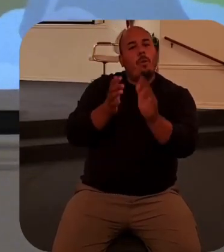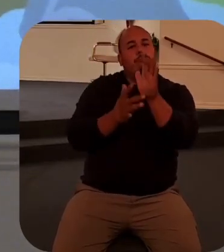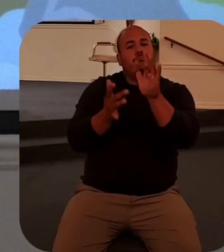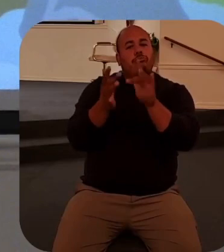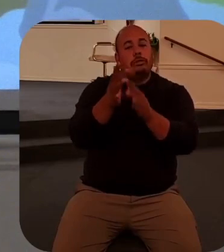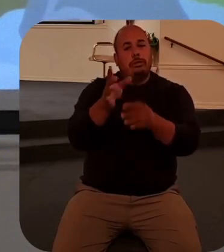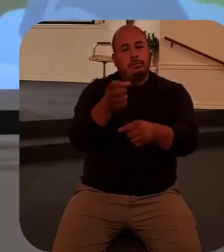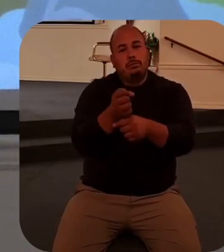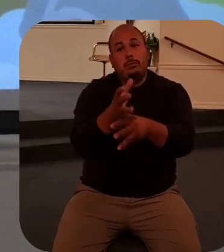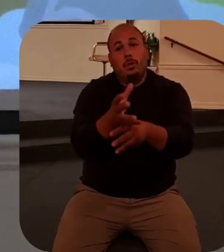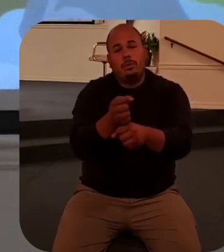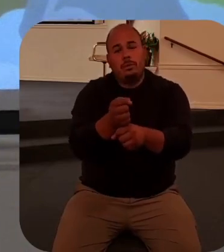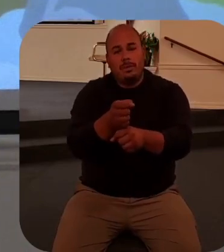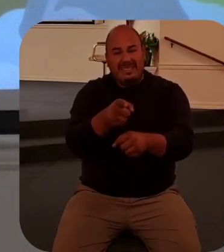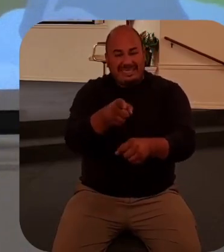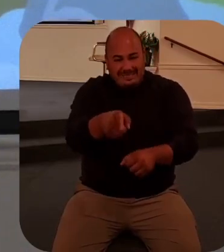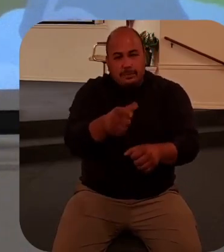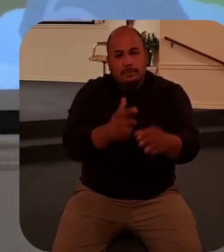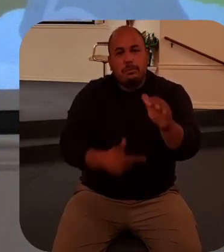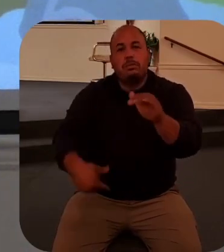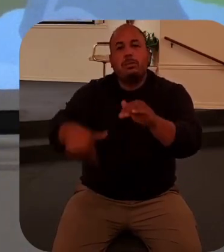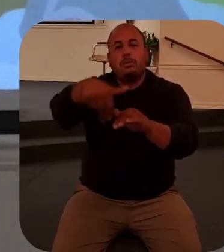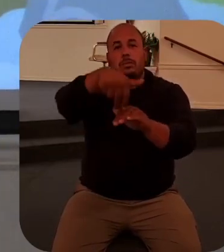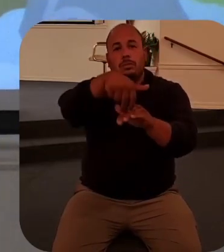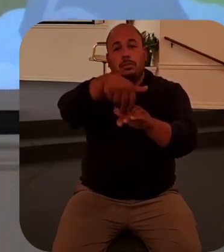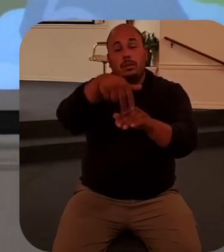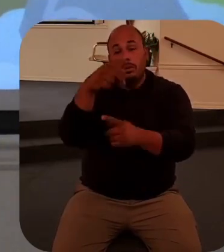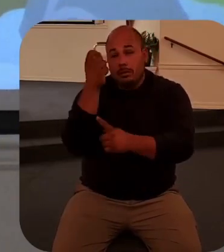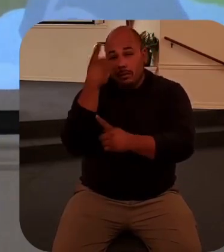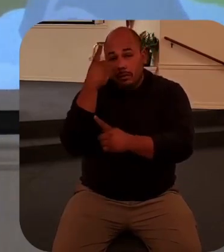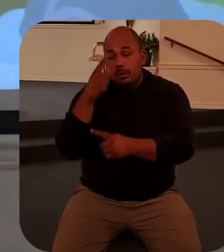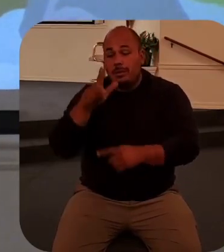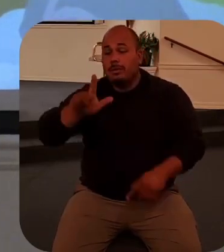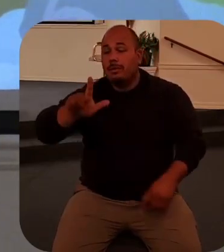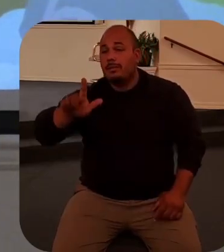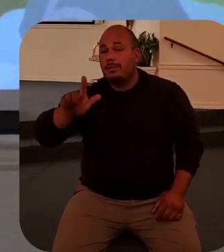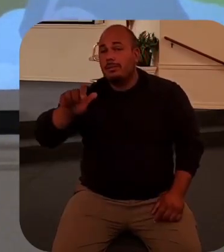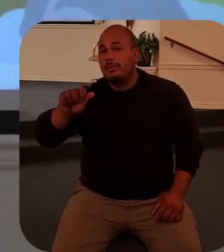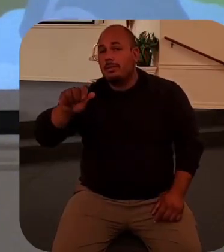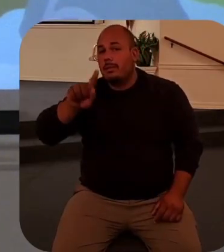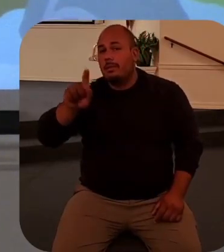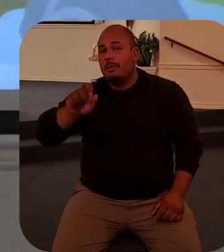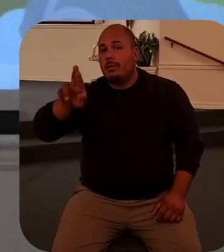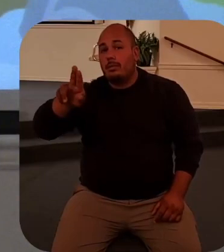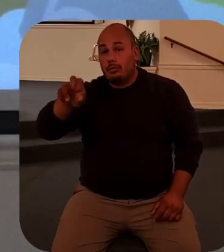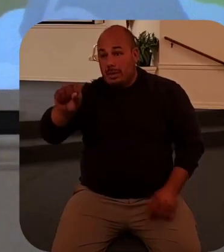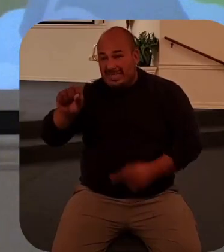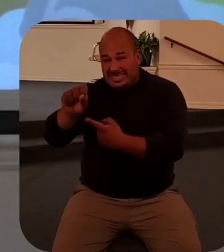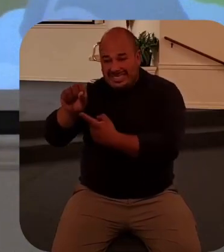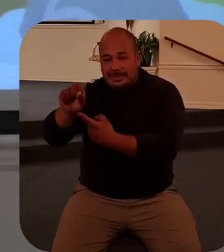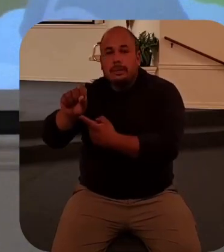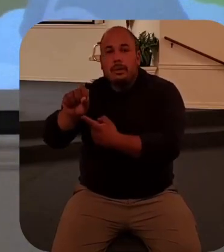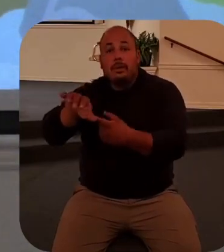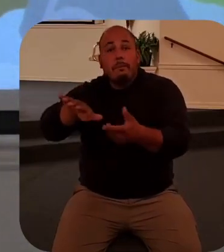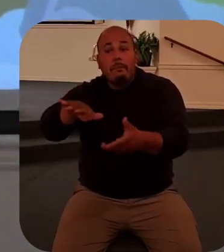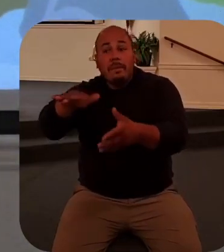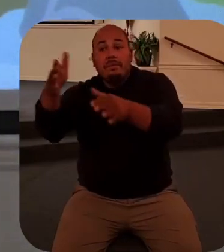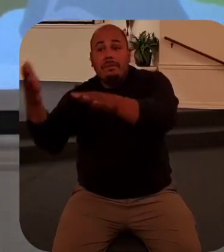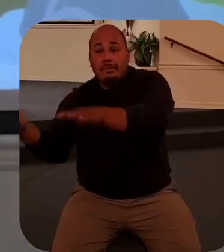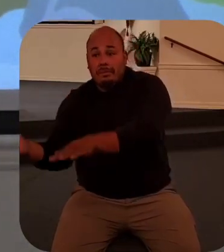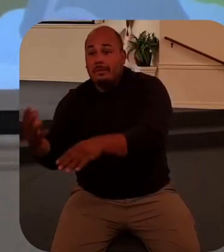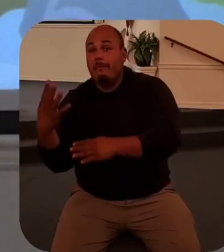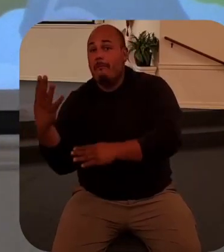Lazarus he's in a different situation he's been in the tomb for days as Martha ever the